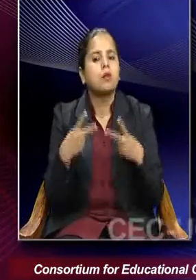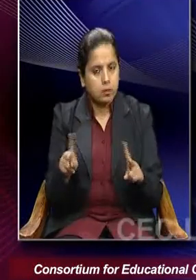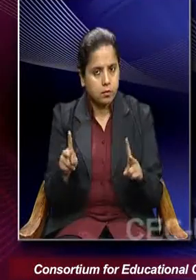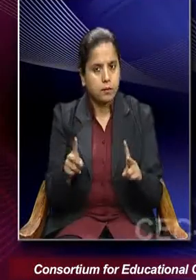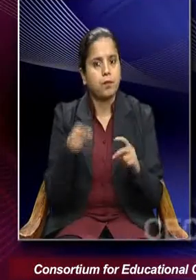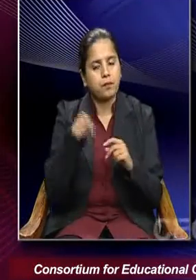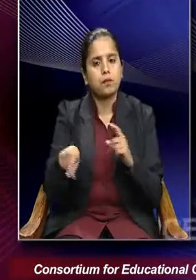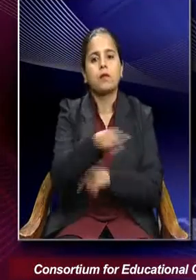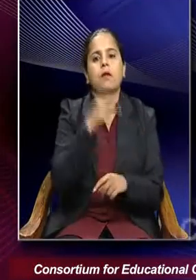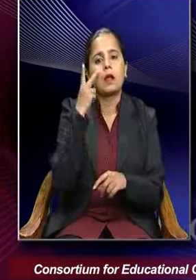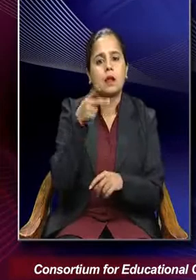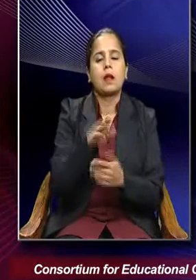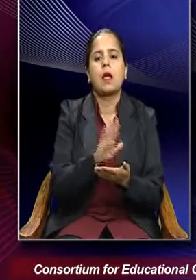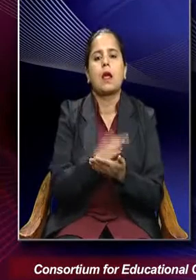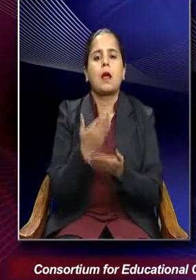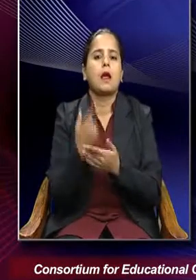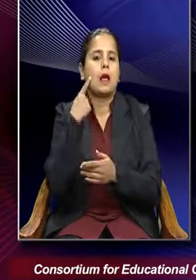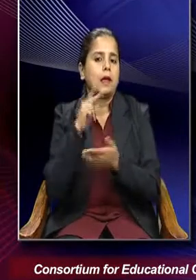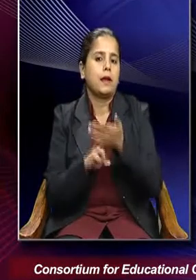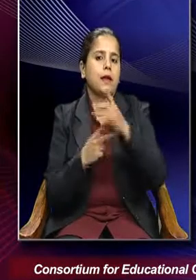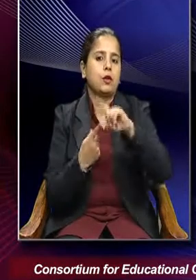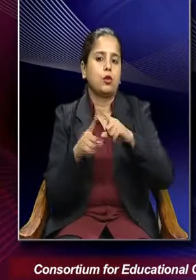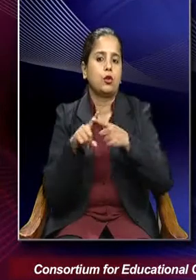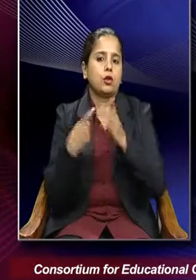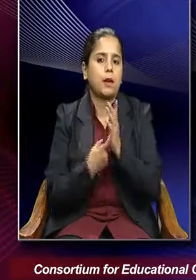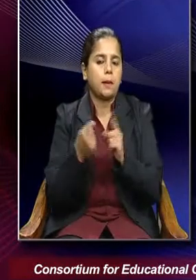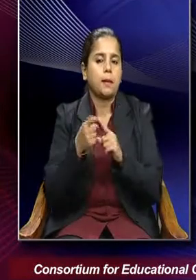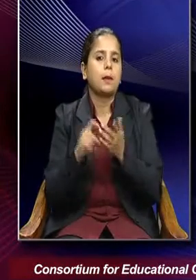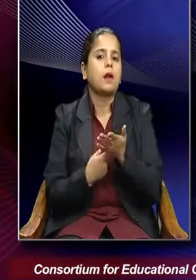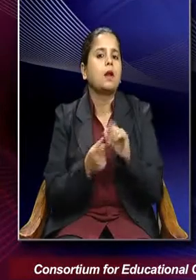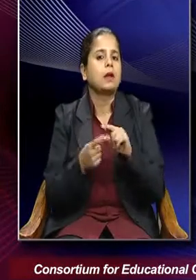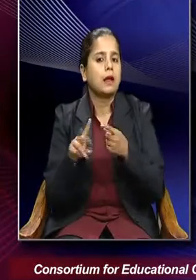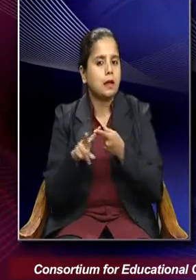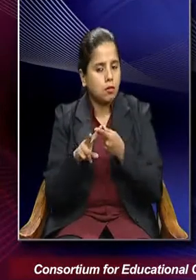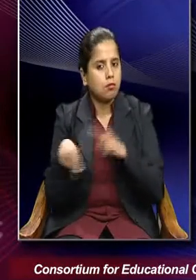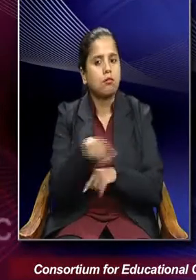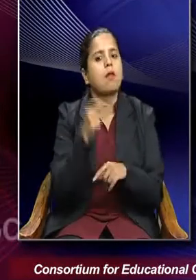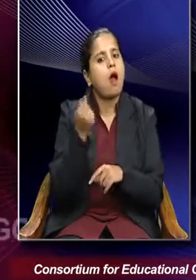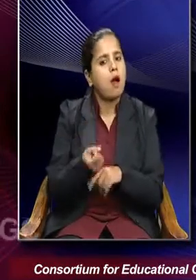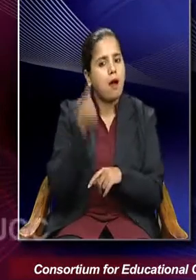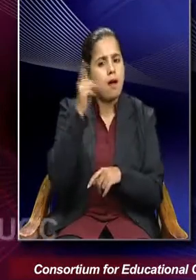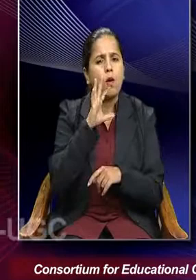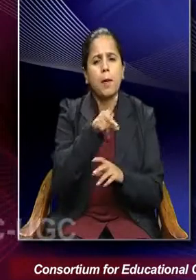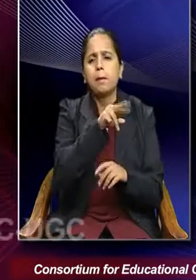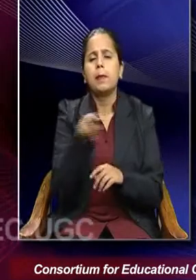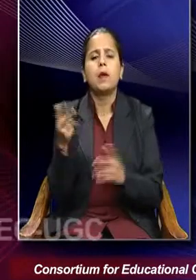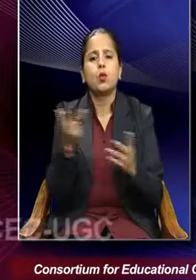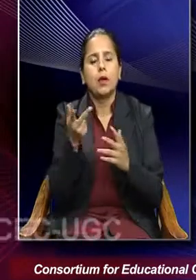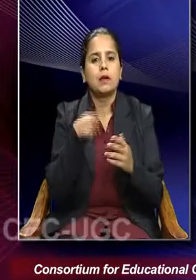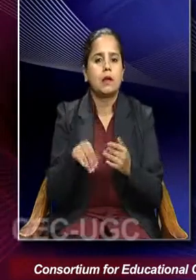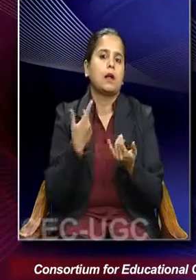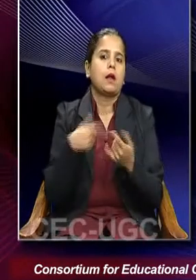that is kind of interpretative understanding. It is more oriented to a meaning symbolic action